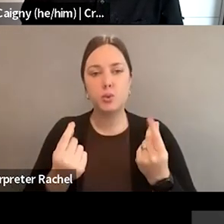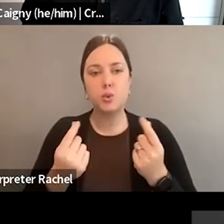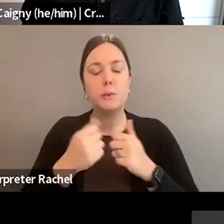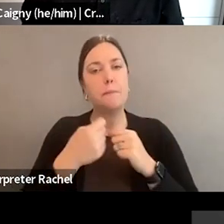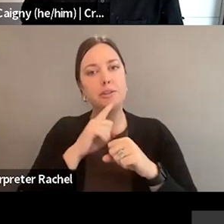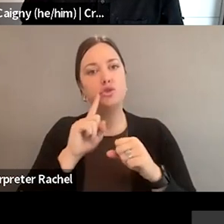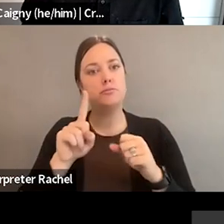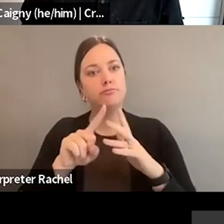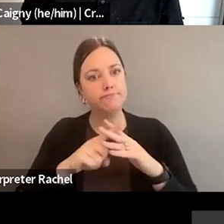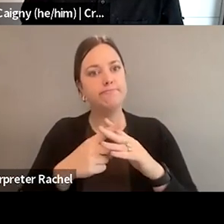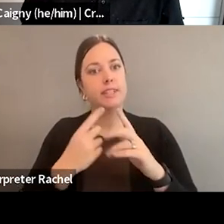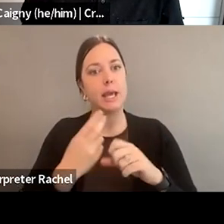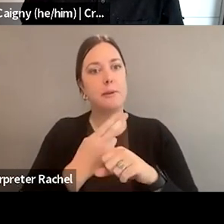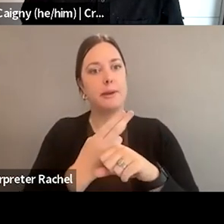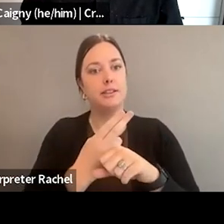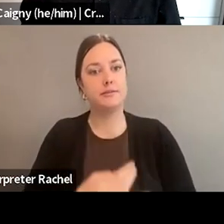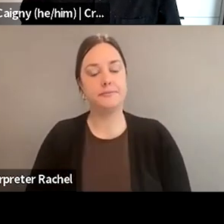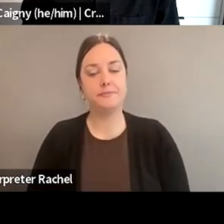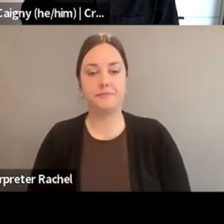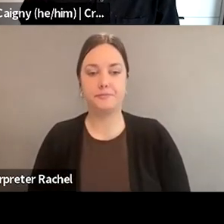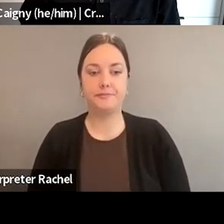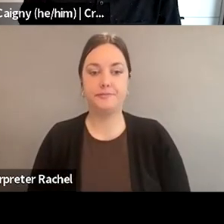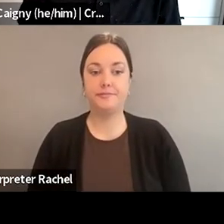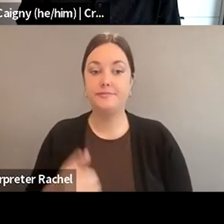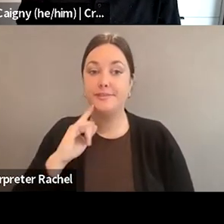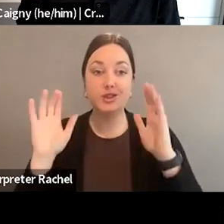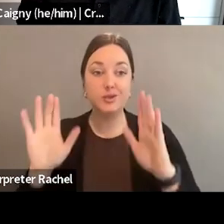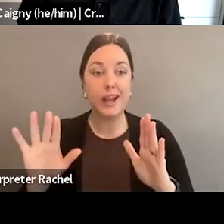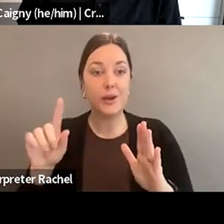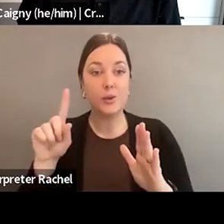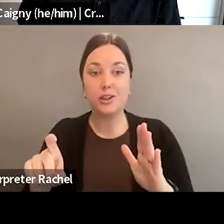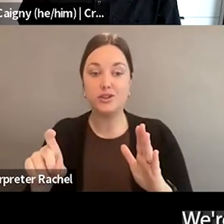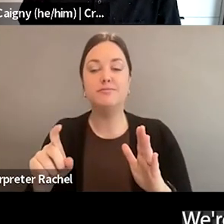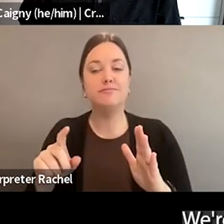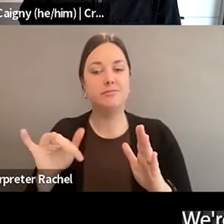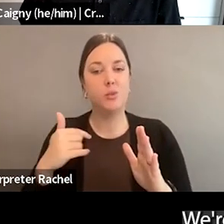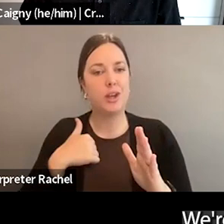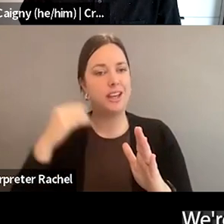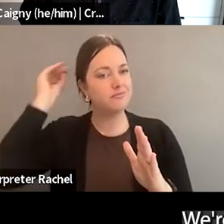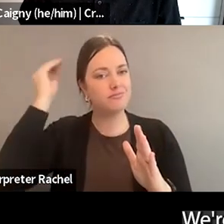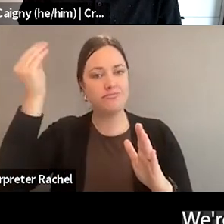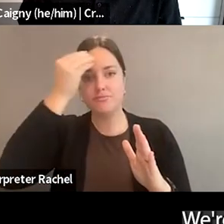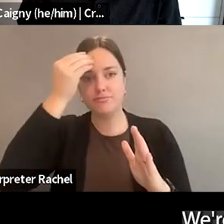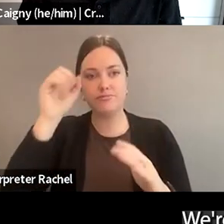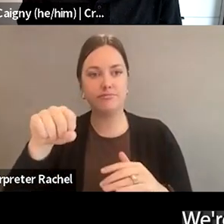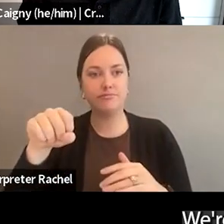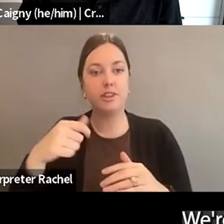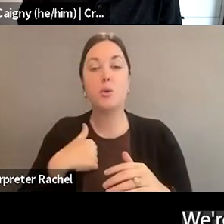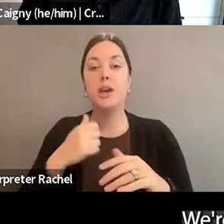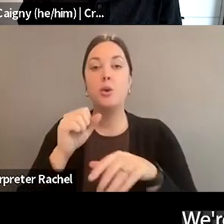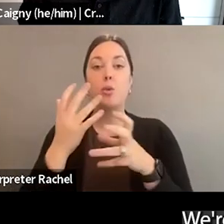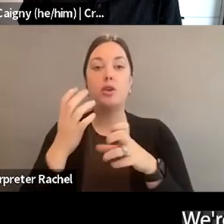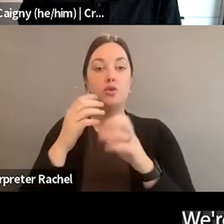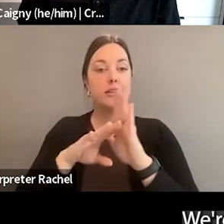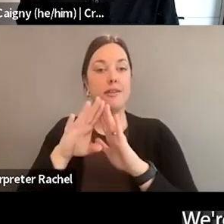implemented? It's a great question and certainly front of mind for us. We're looking to develop two work groups.